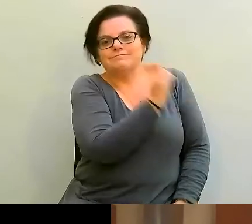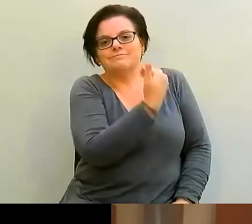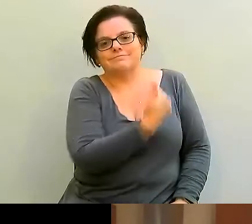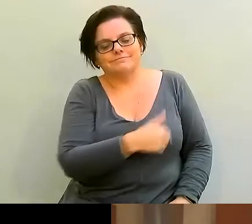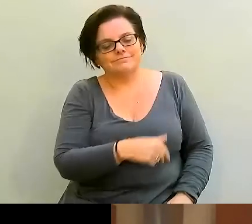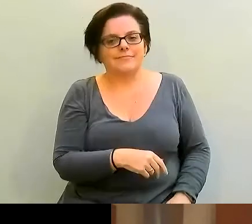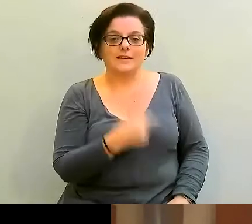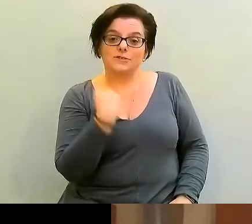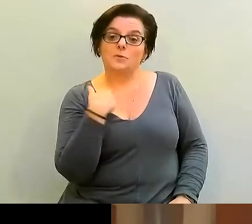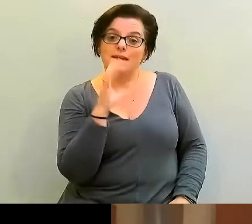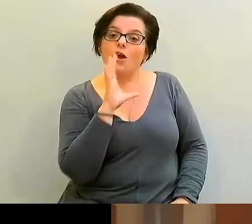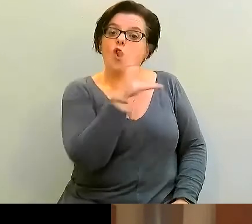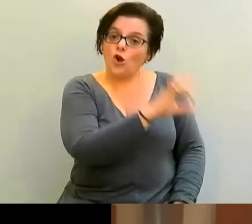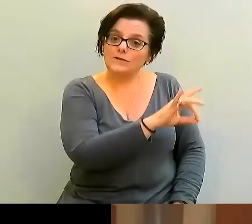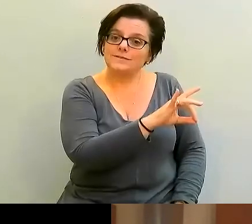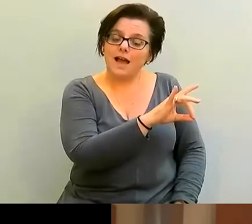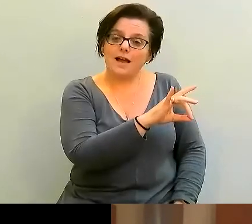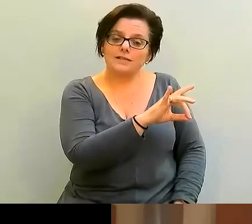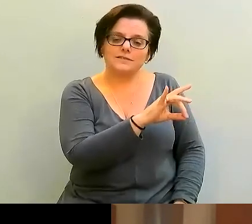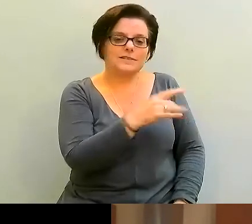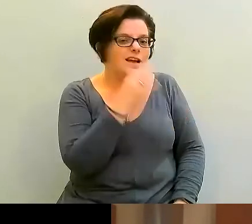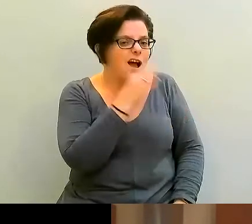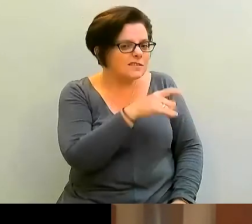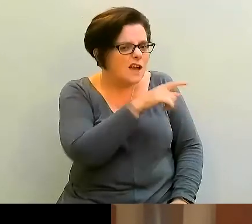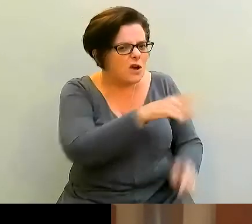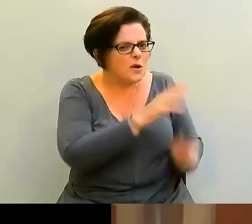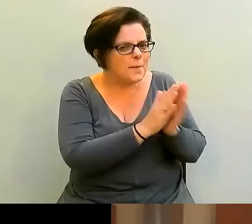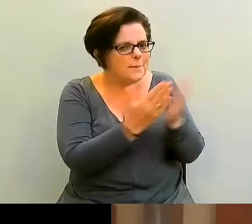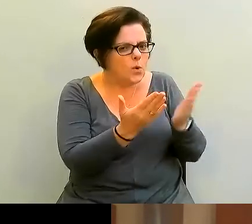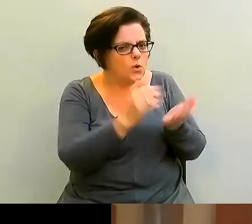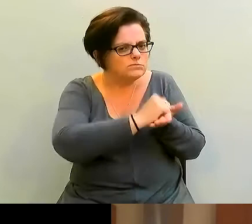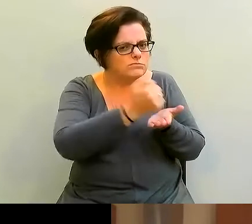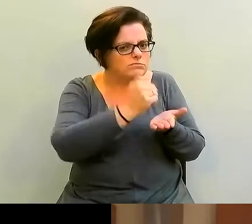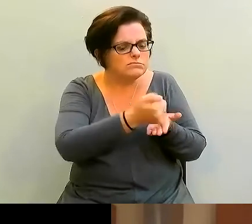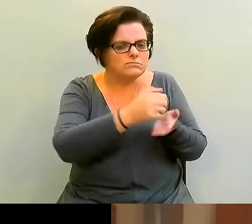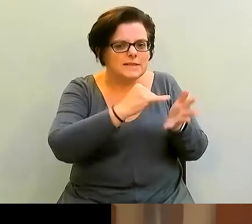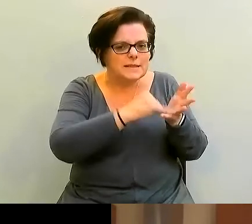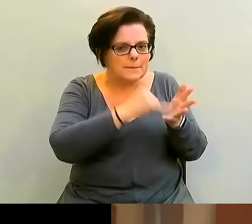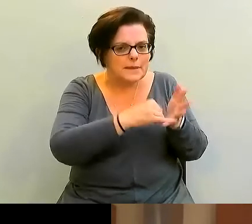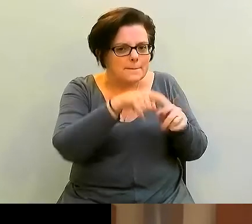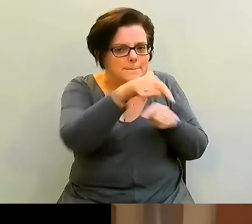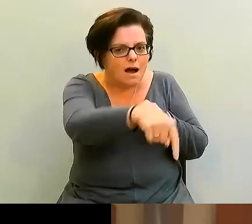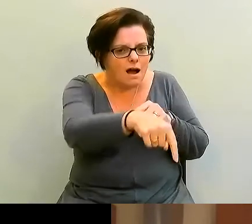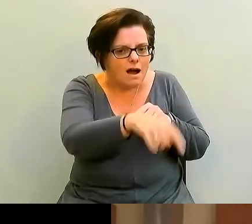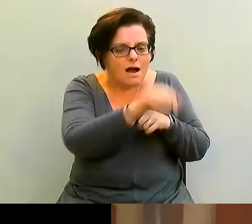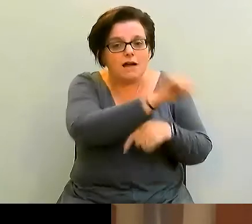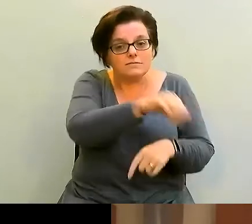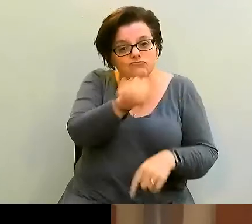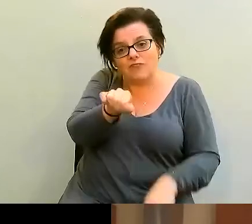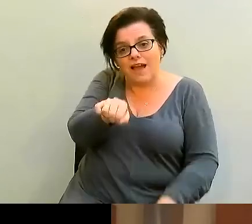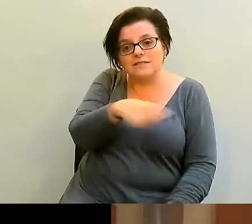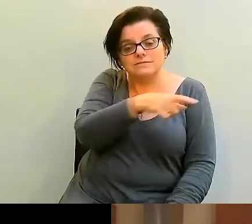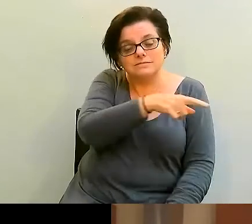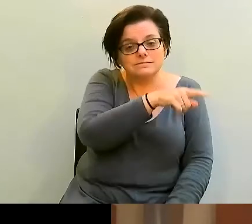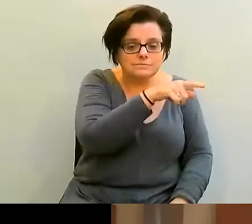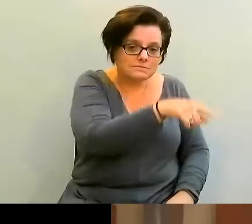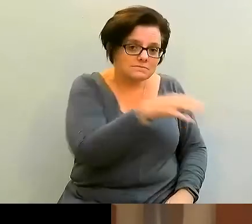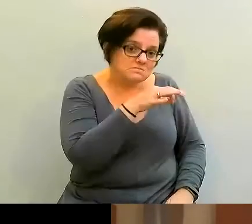run with it. So I contacted Uma and said, isn't your book coming out in September in Britain? She said, yes, it is. I said, would you like